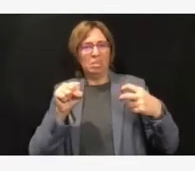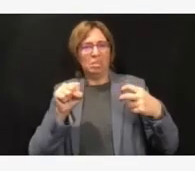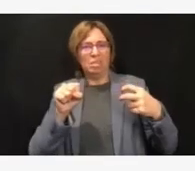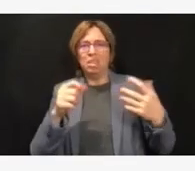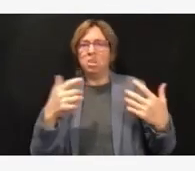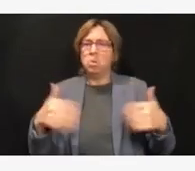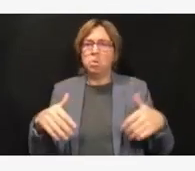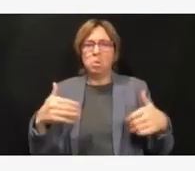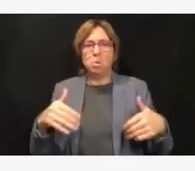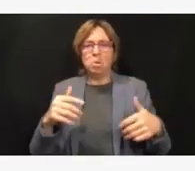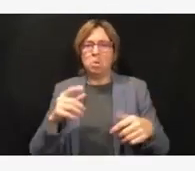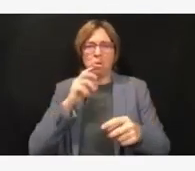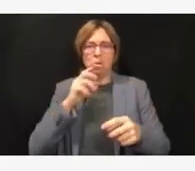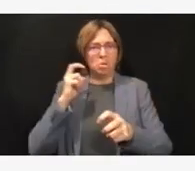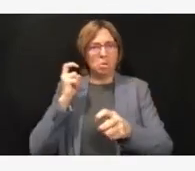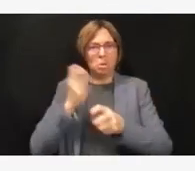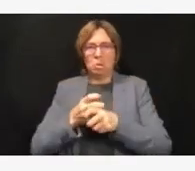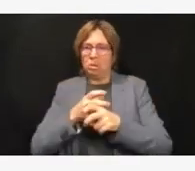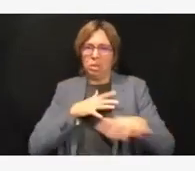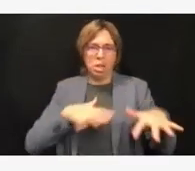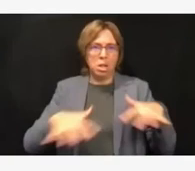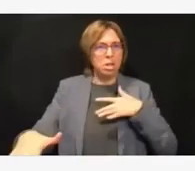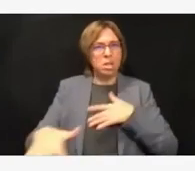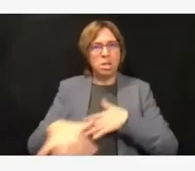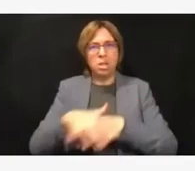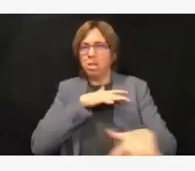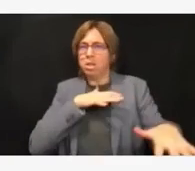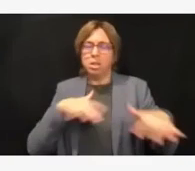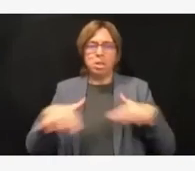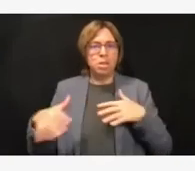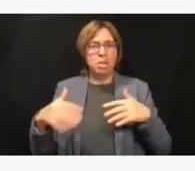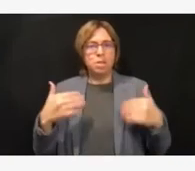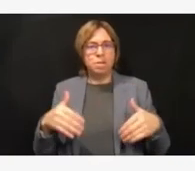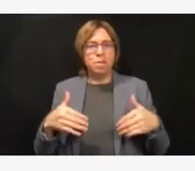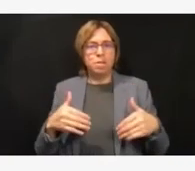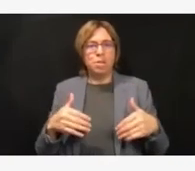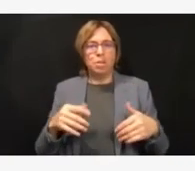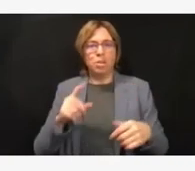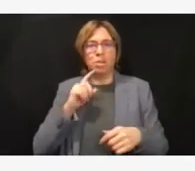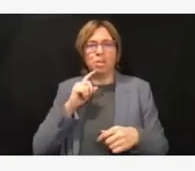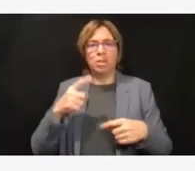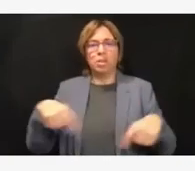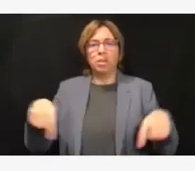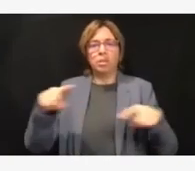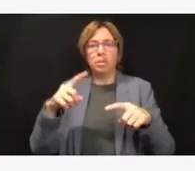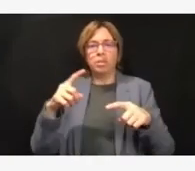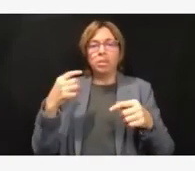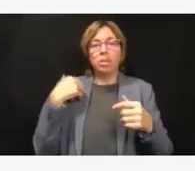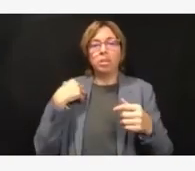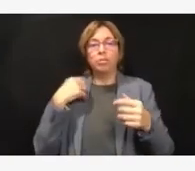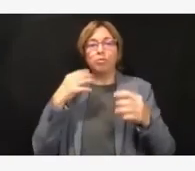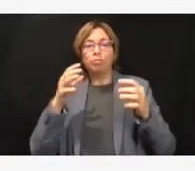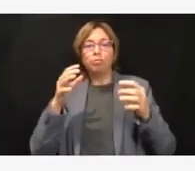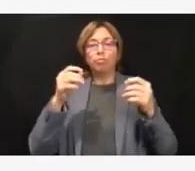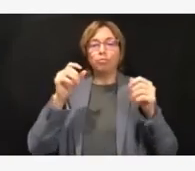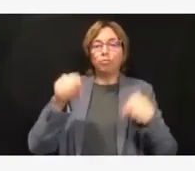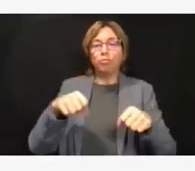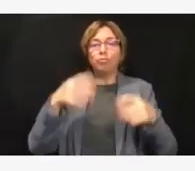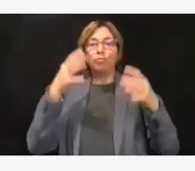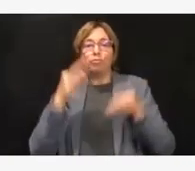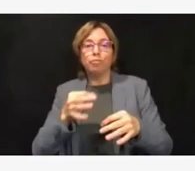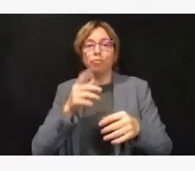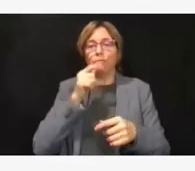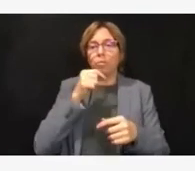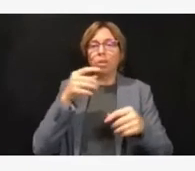where we truly had to ration care. We definitely were providing care in nontraditional areas, much as they still are in North